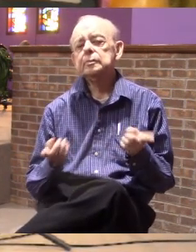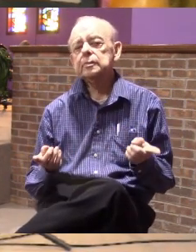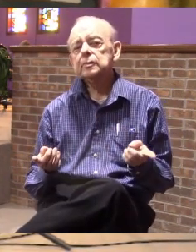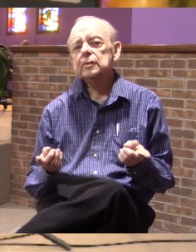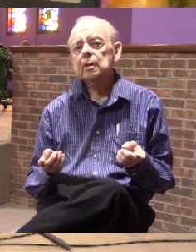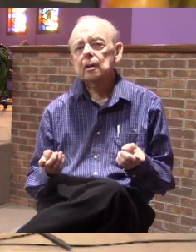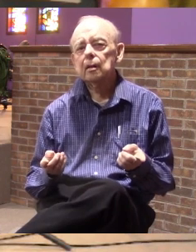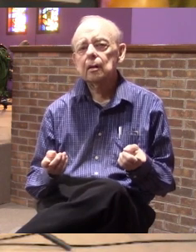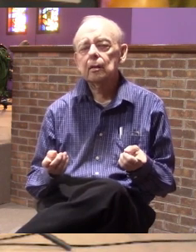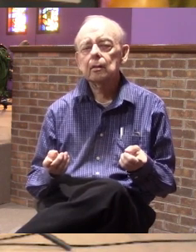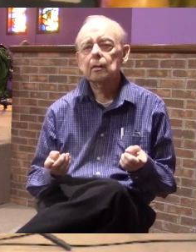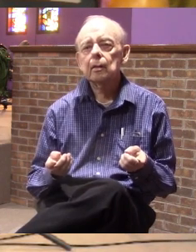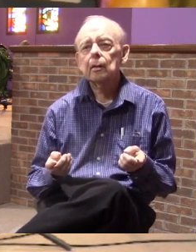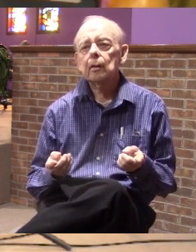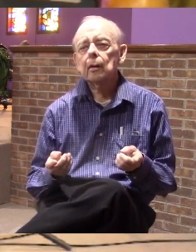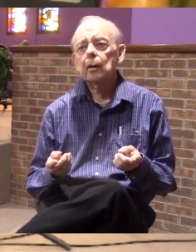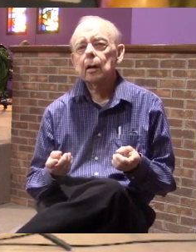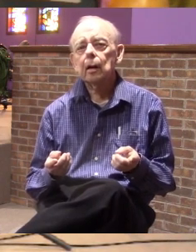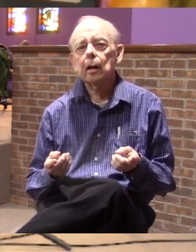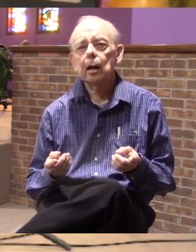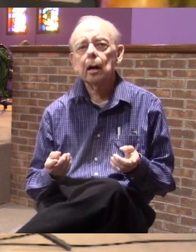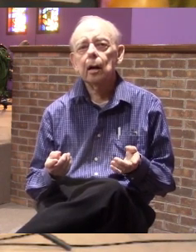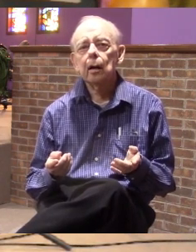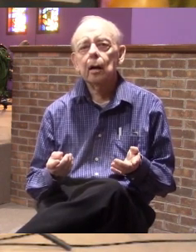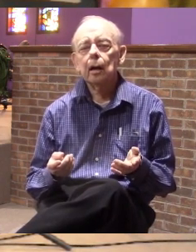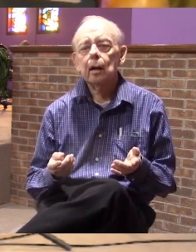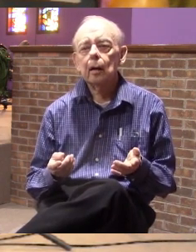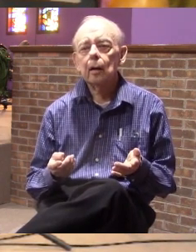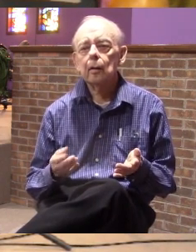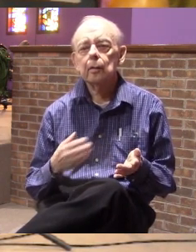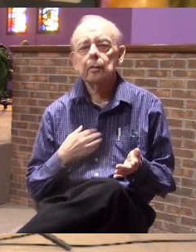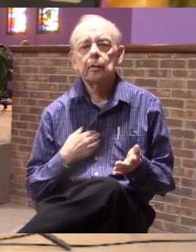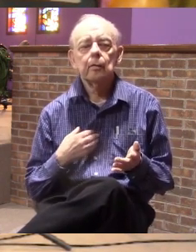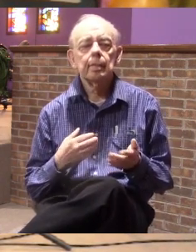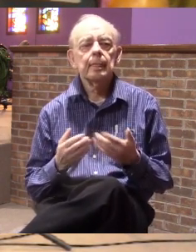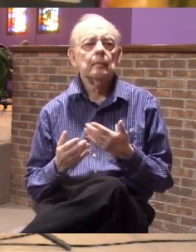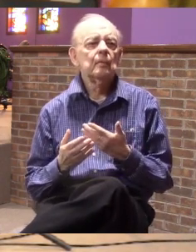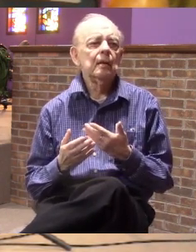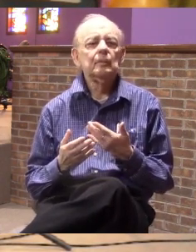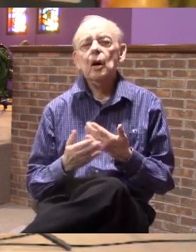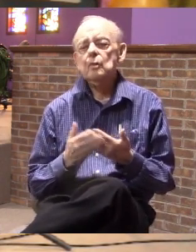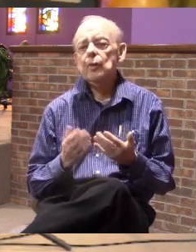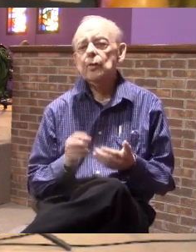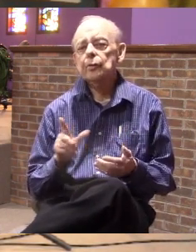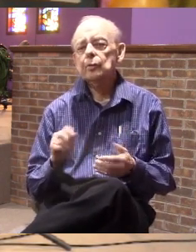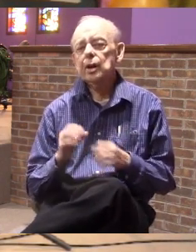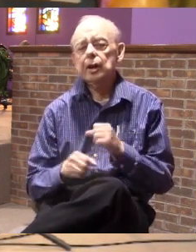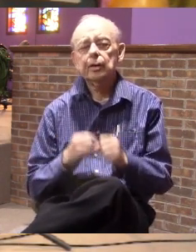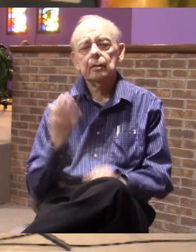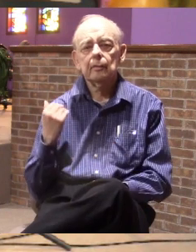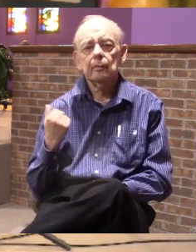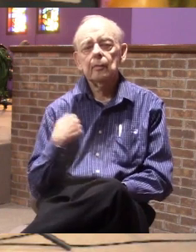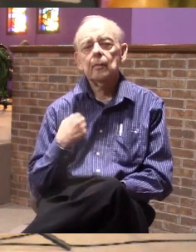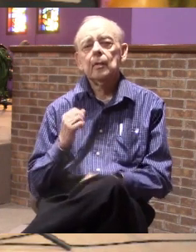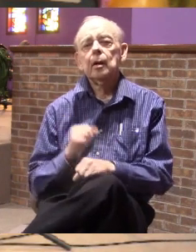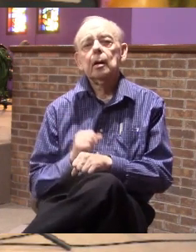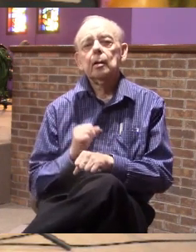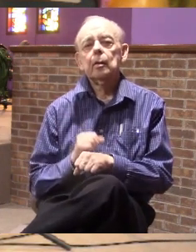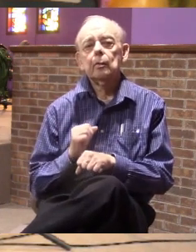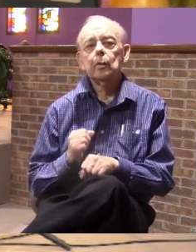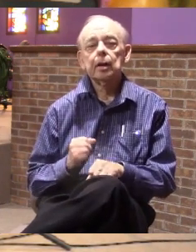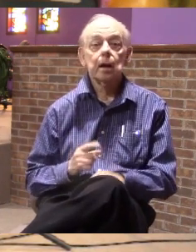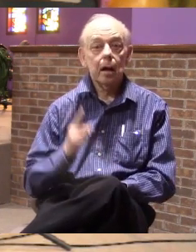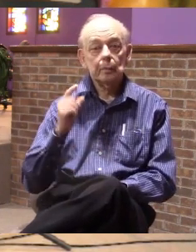wow, back in almost 20 years ago, when I was working up in